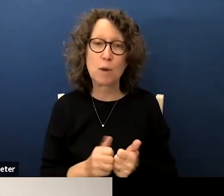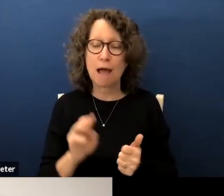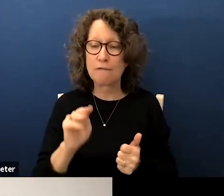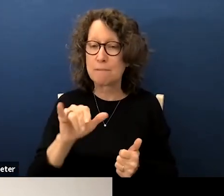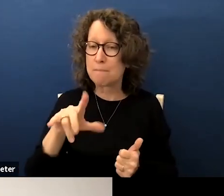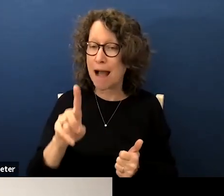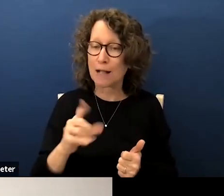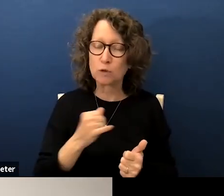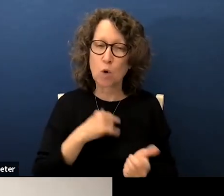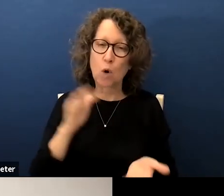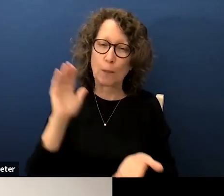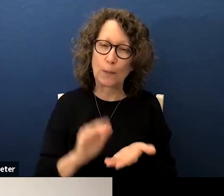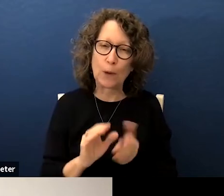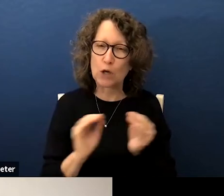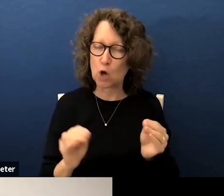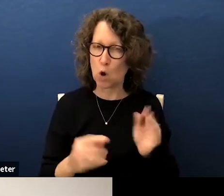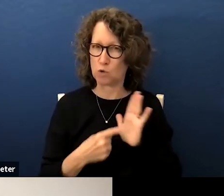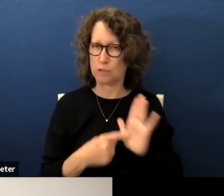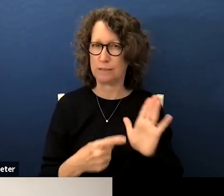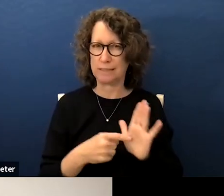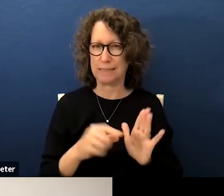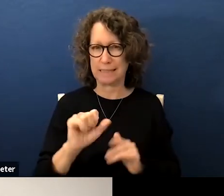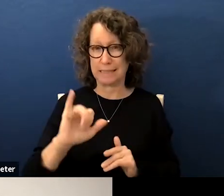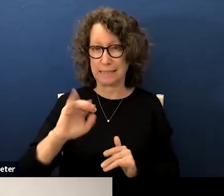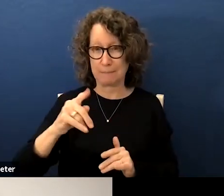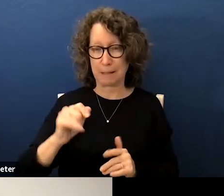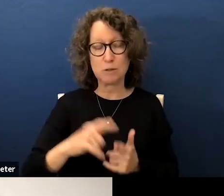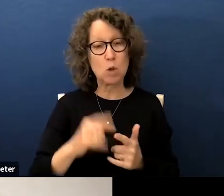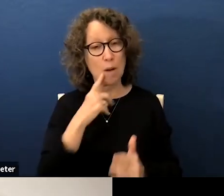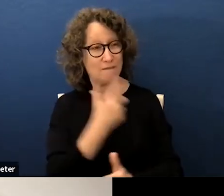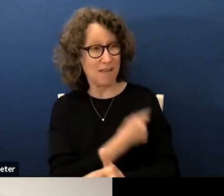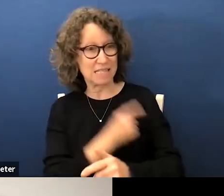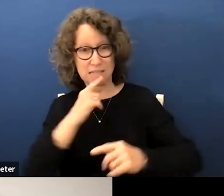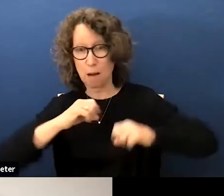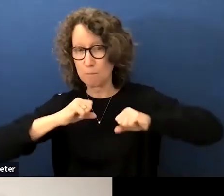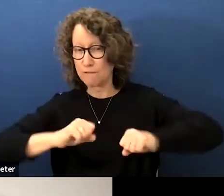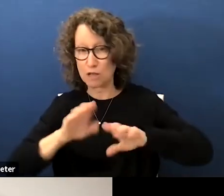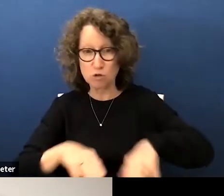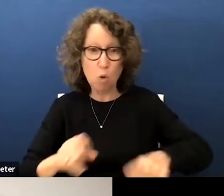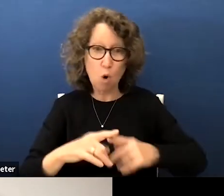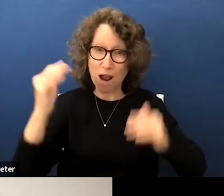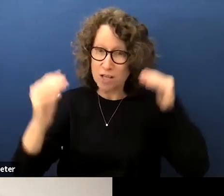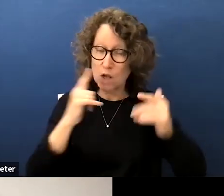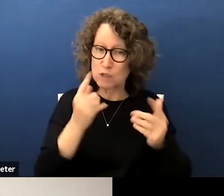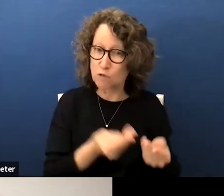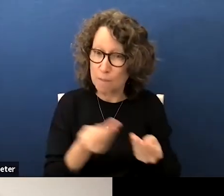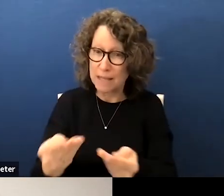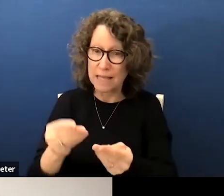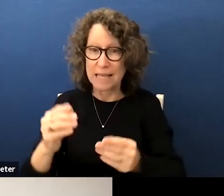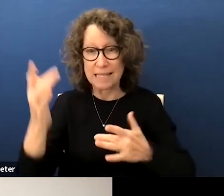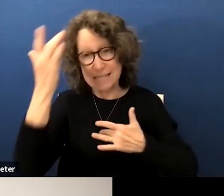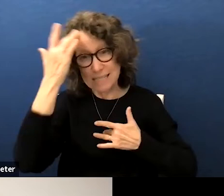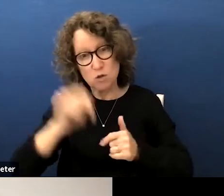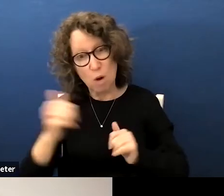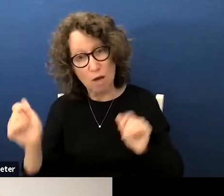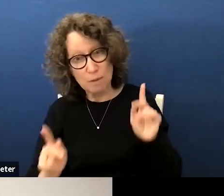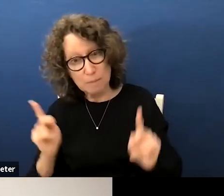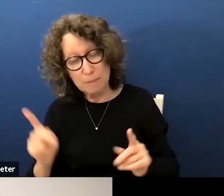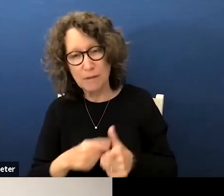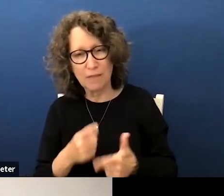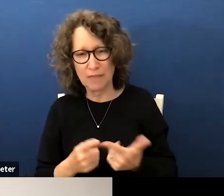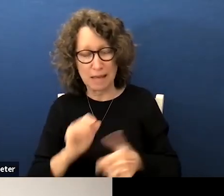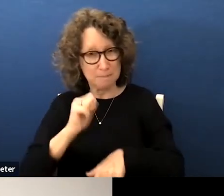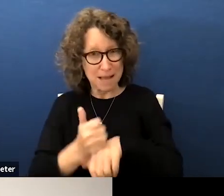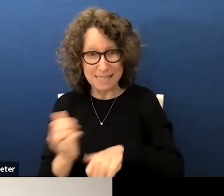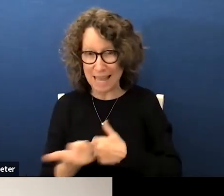asymptomatic infection and not get tested so if the vaccine does not prevent children or adults from transmitting disease to others then basing